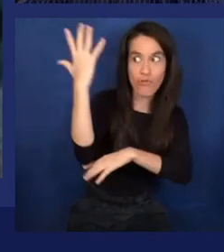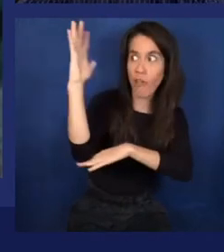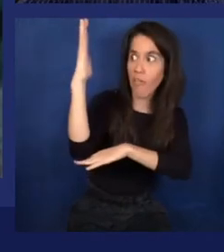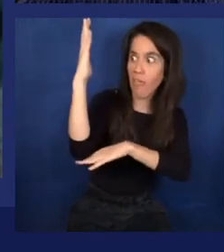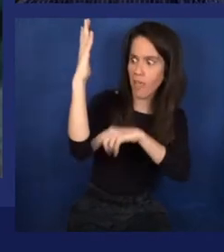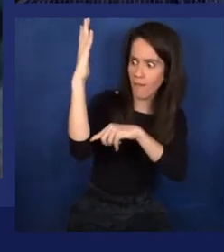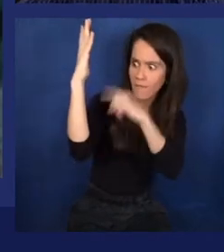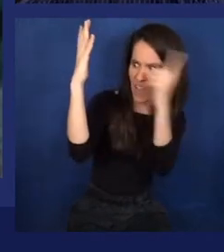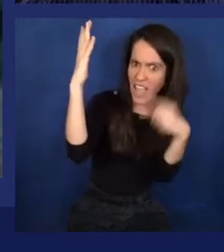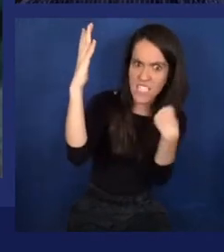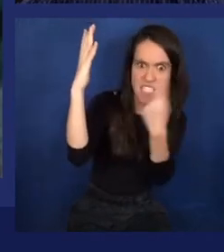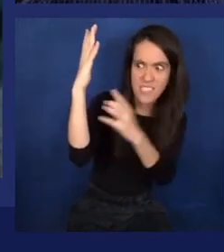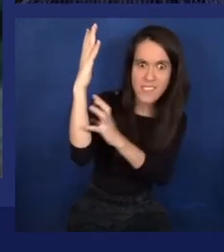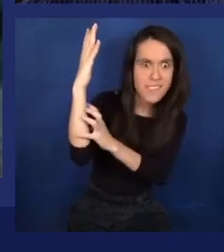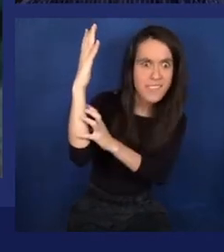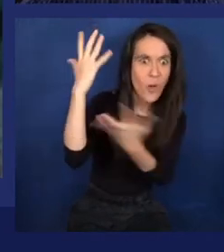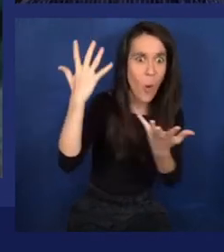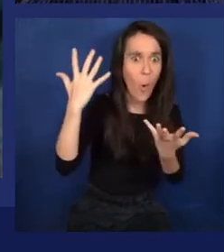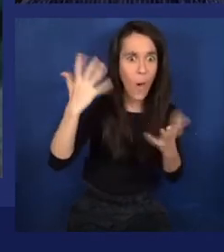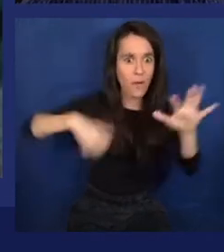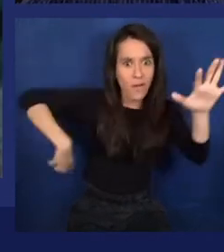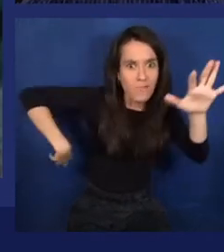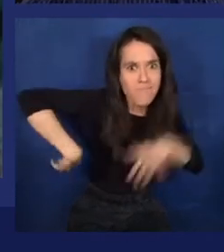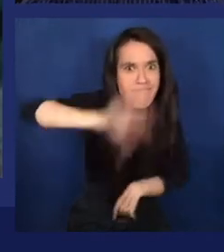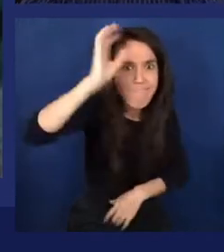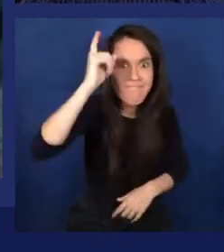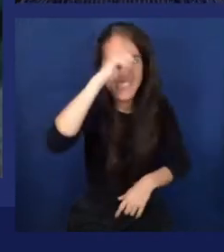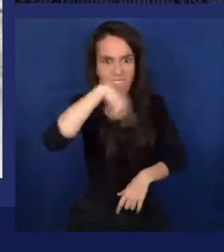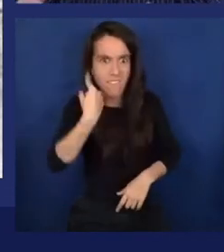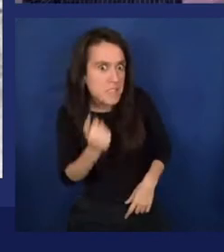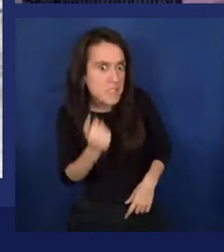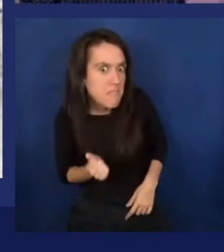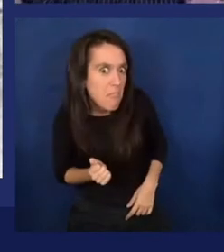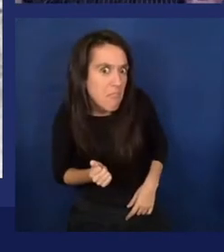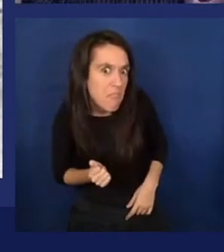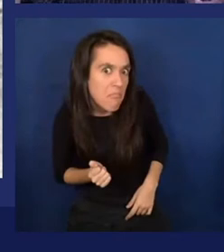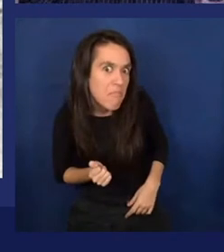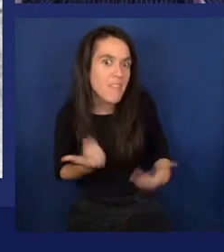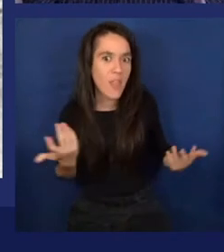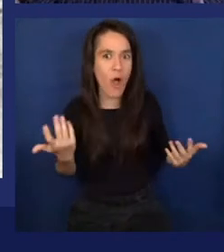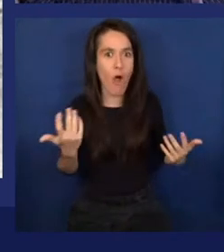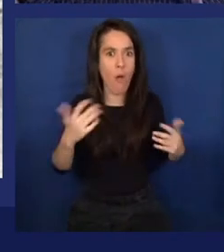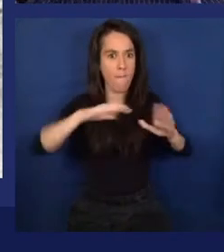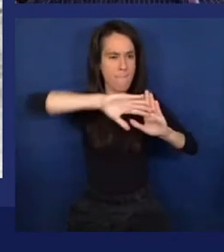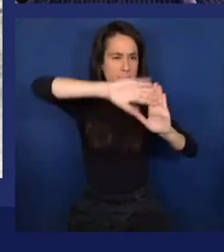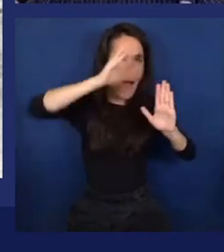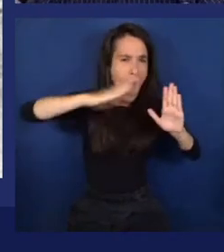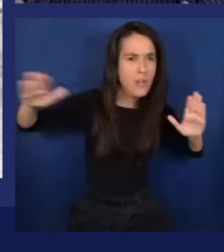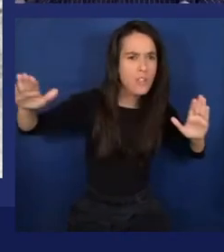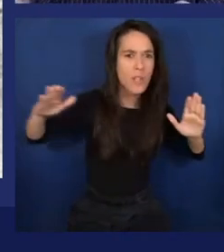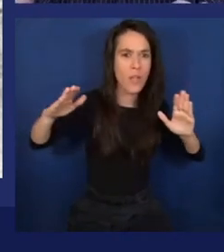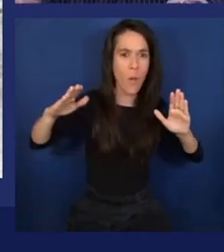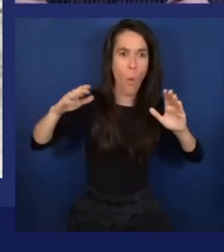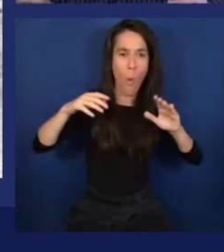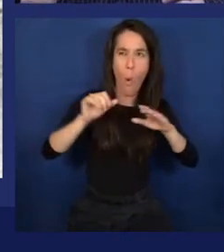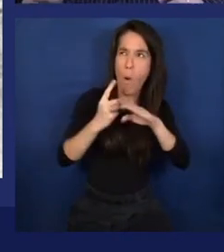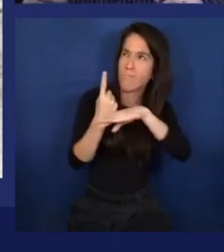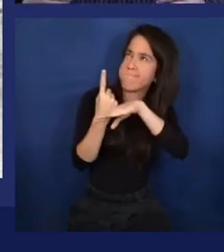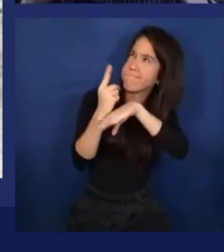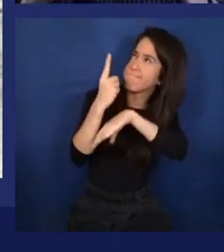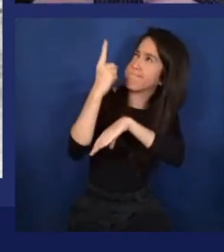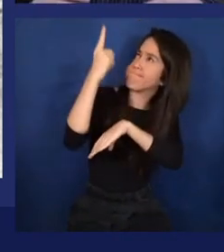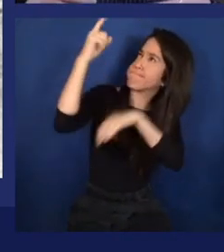in sporting equipment. They even see them in mountains on Mars. So